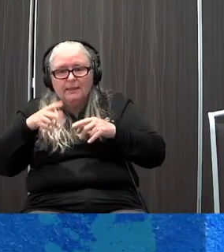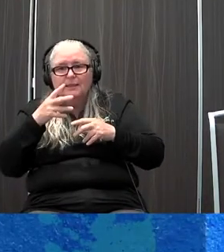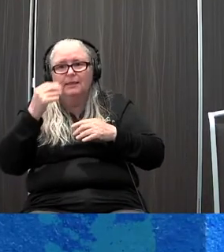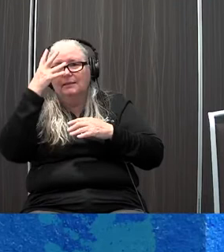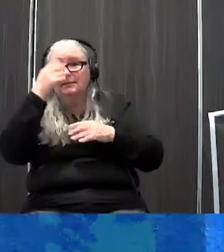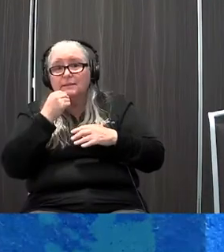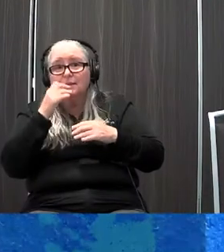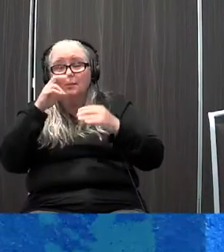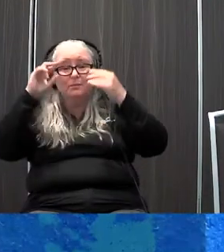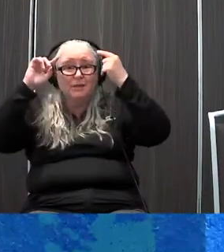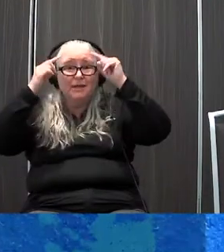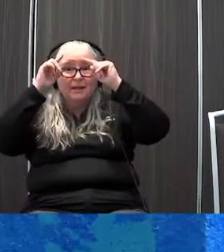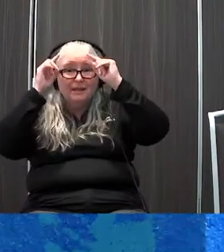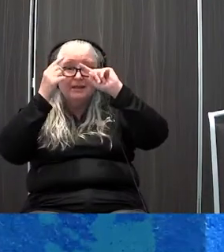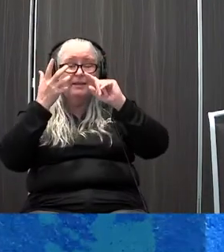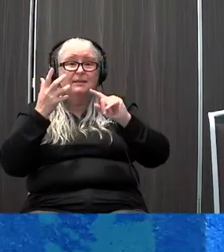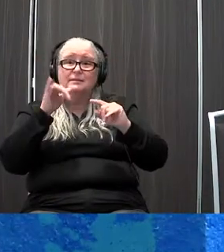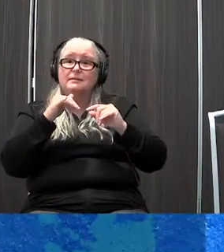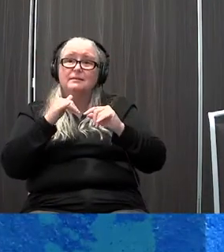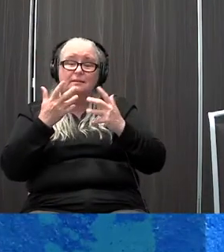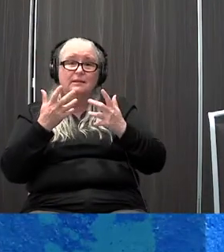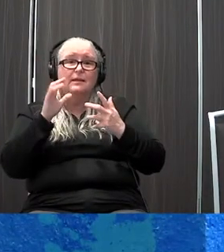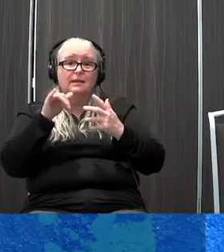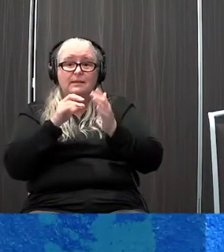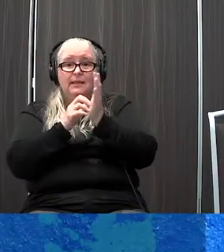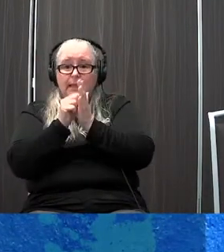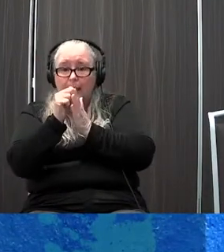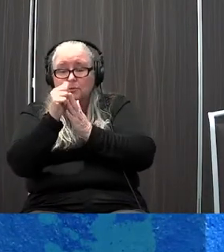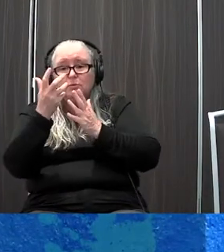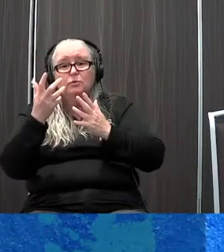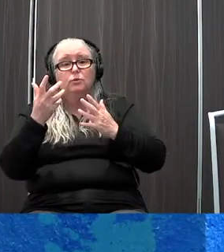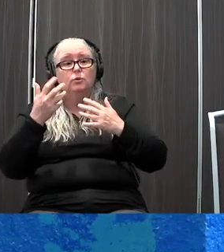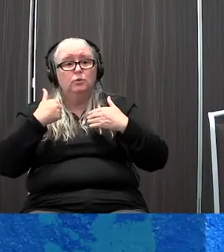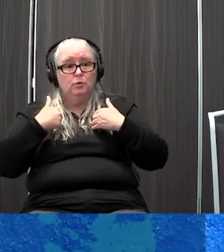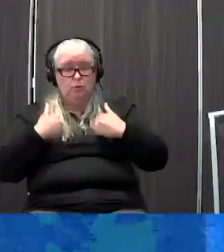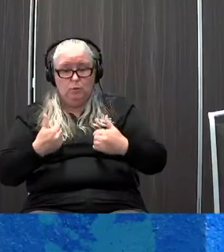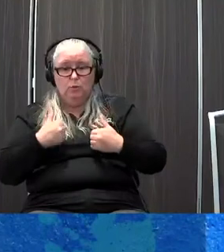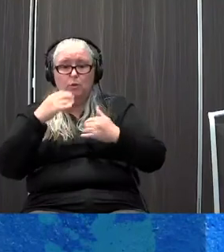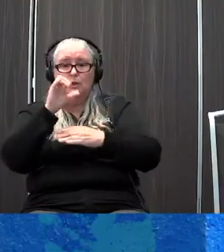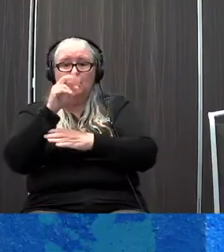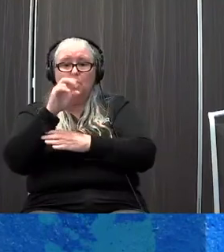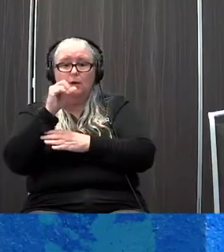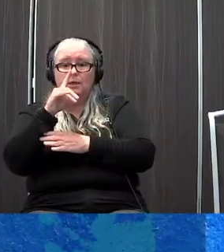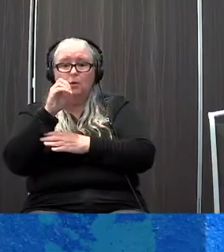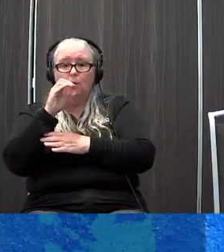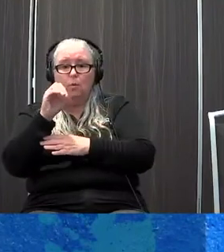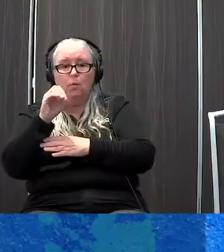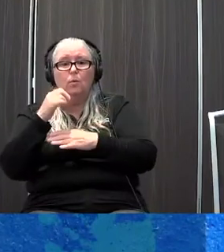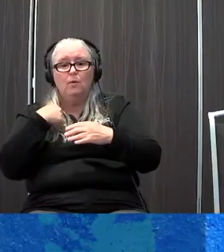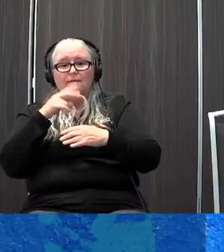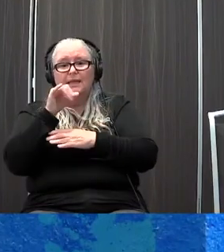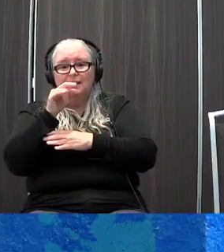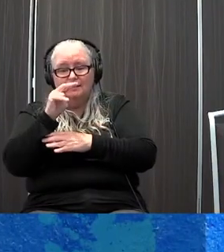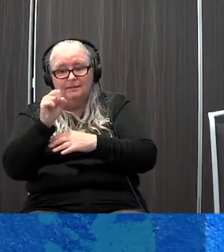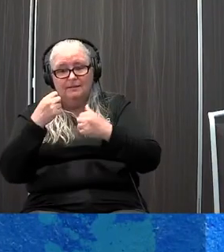in some of the kind of disease and treatment-related symptoms of cancer, cardiovascular disease, many, many practices. And so, yes, stress, but there's